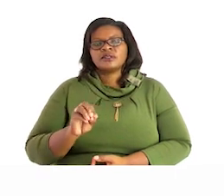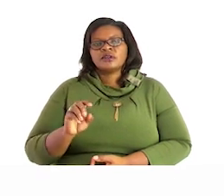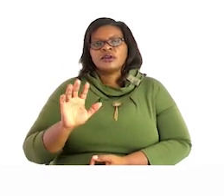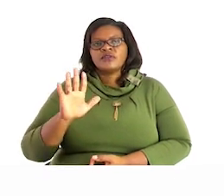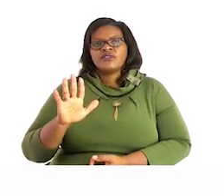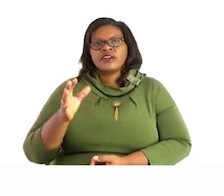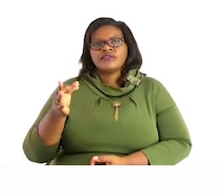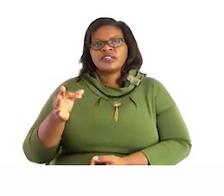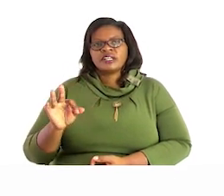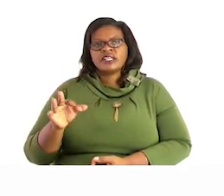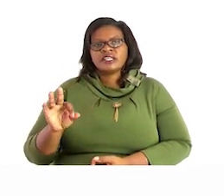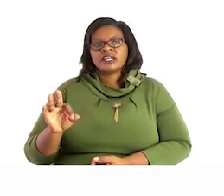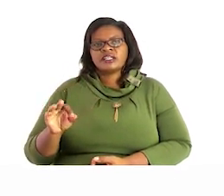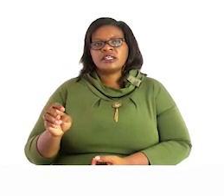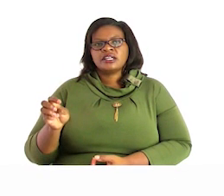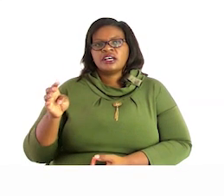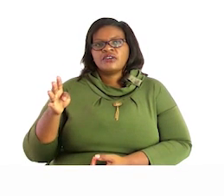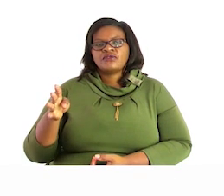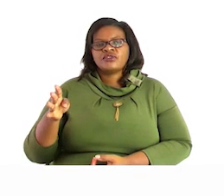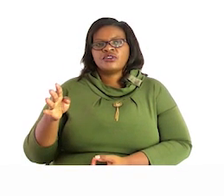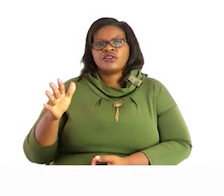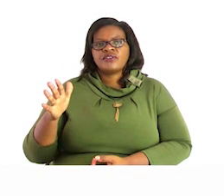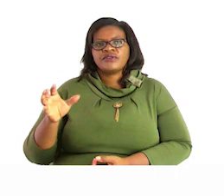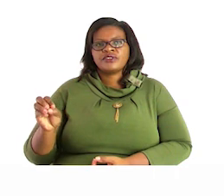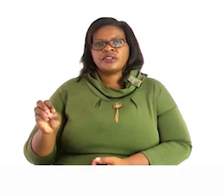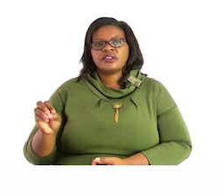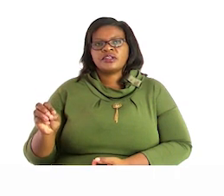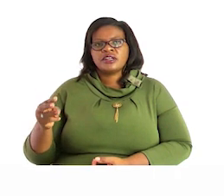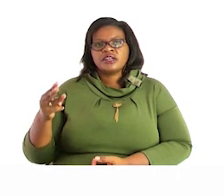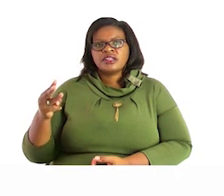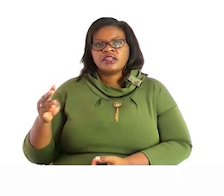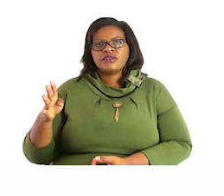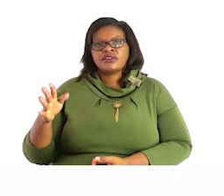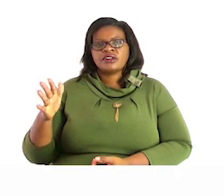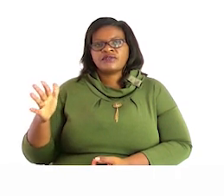415 345 489